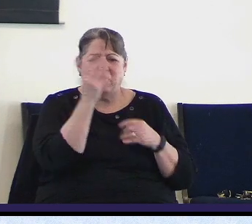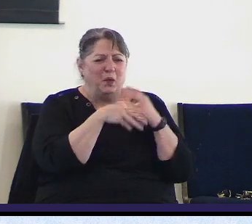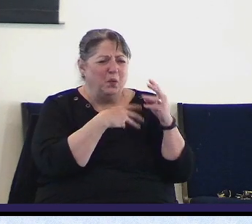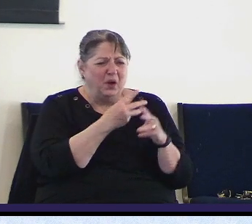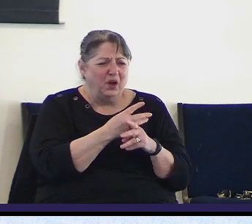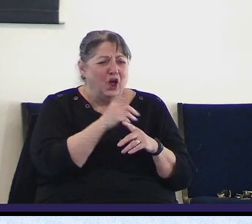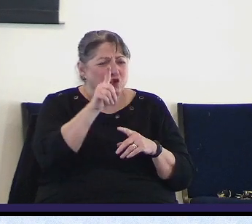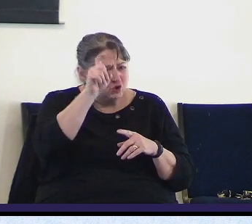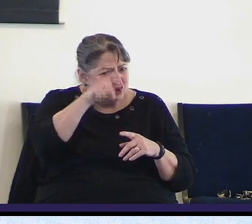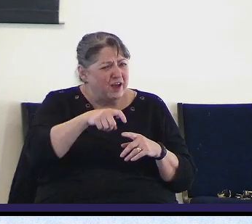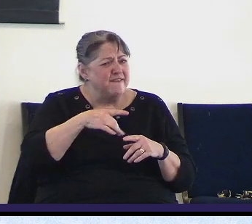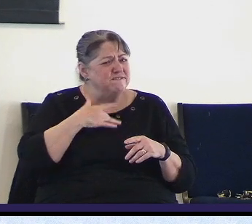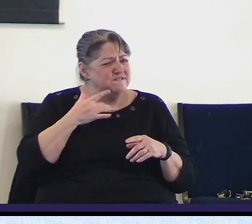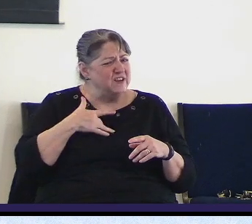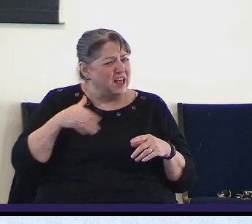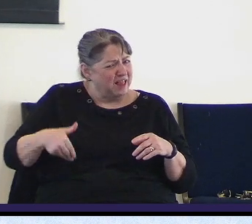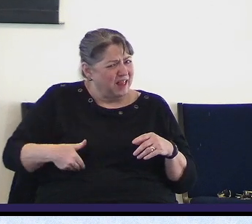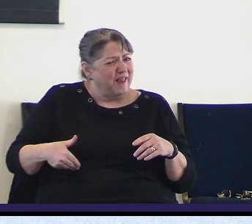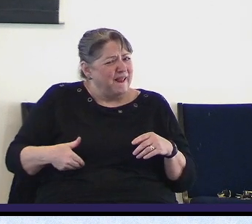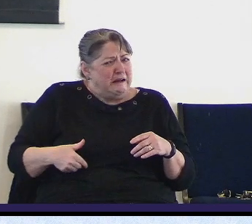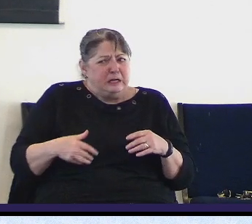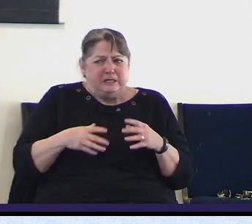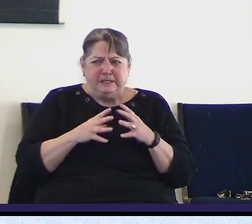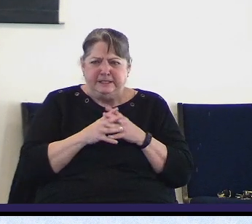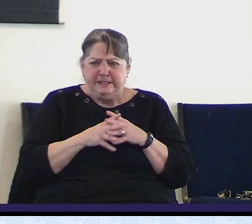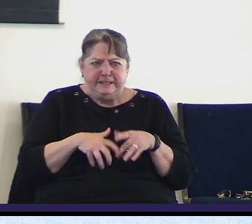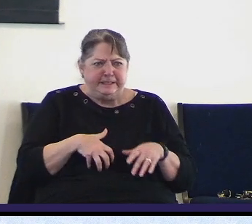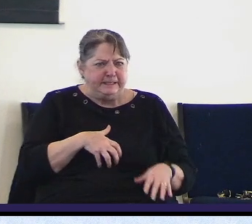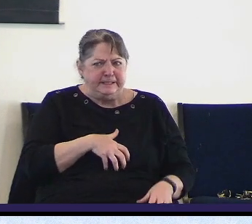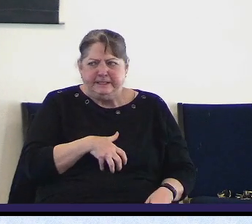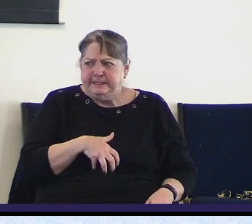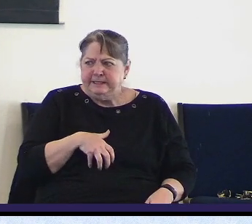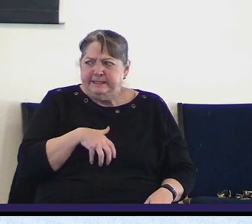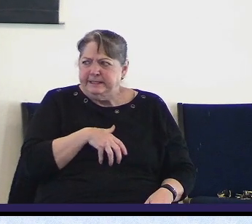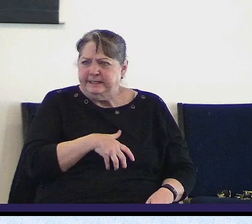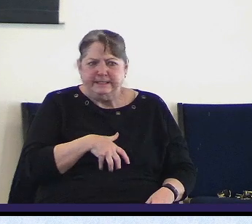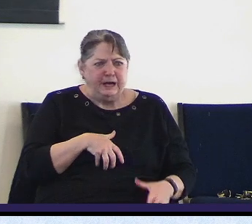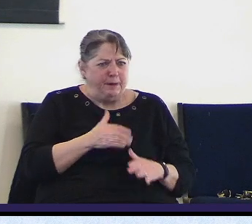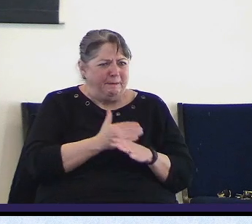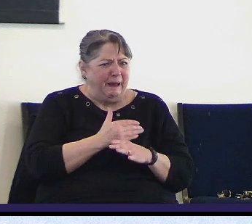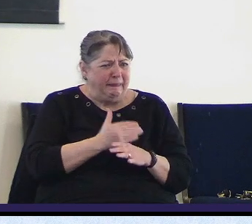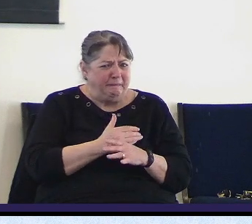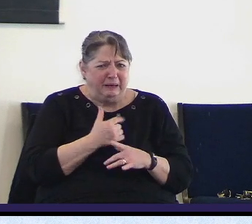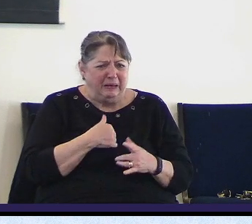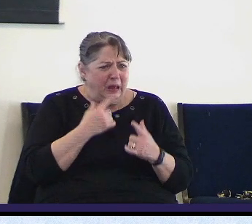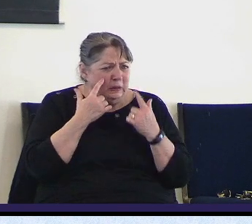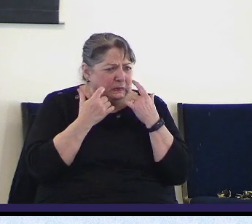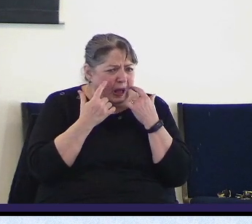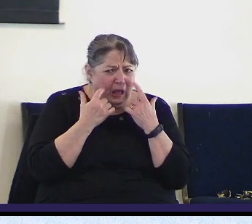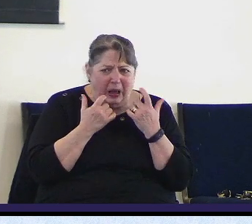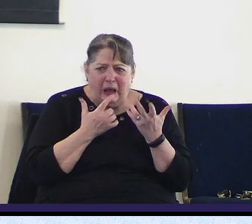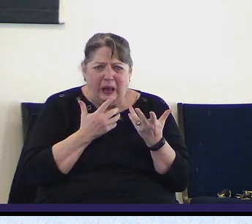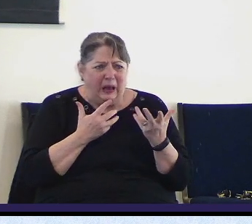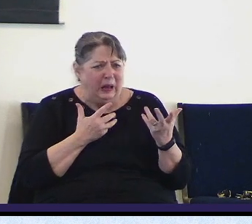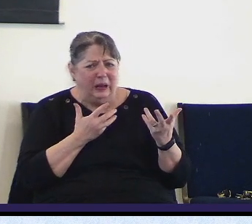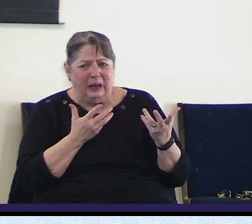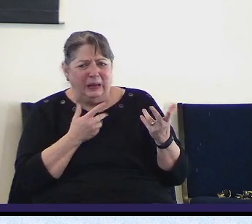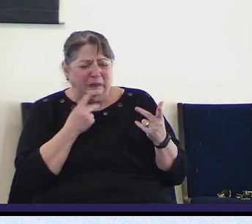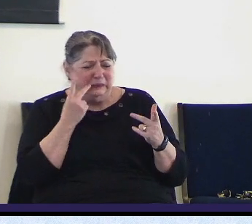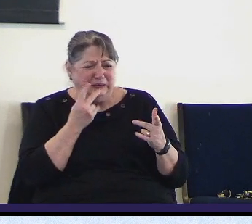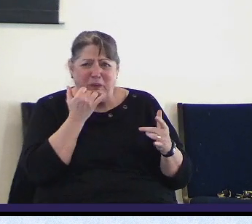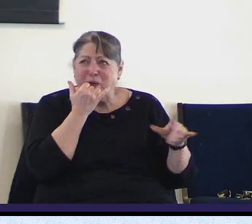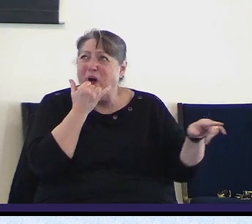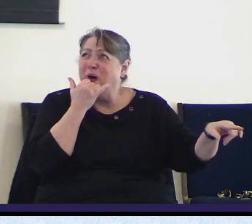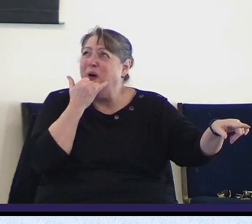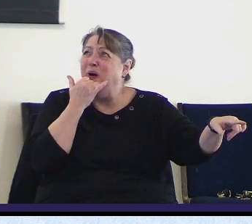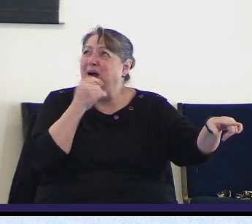you it should make you feel awkward it should cause you to pray it should cause you to cry it should cause you to call out to God